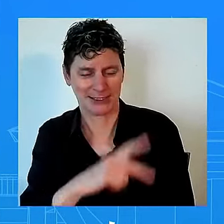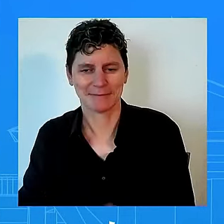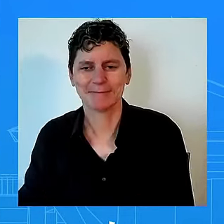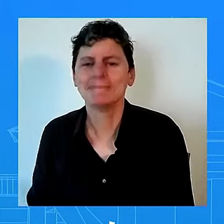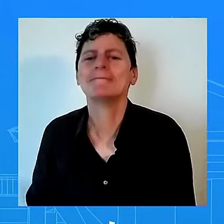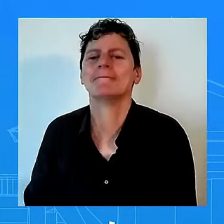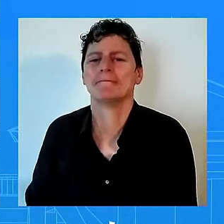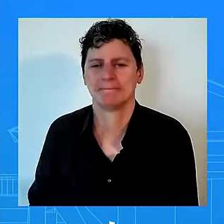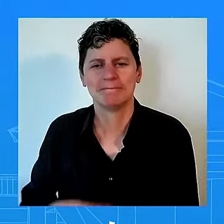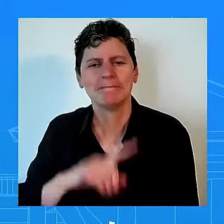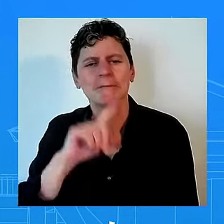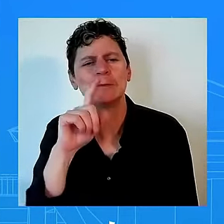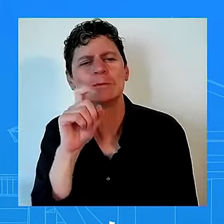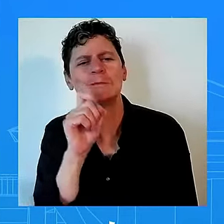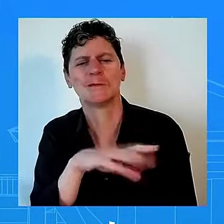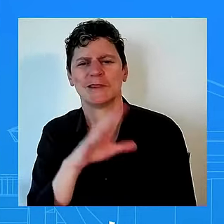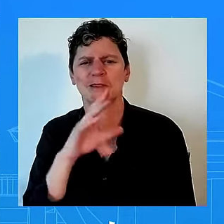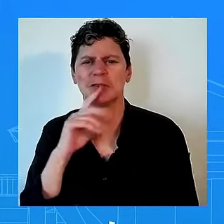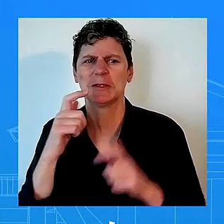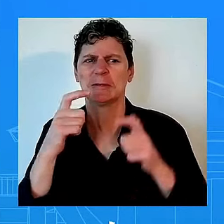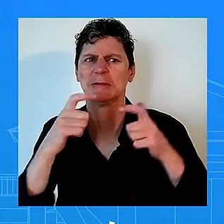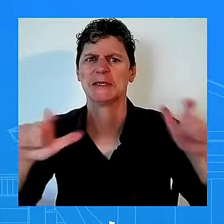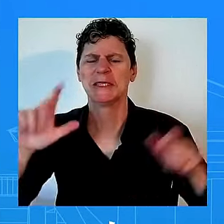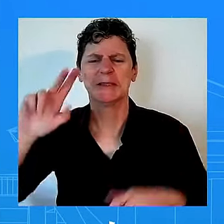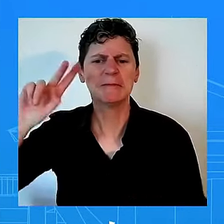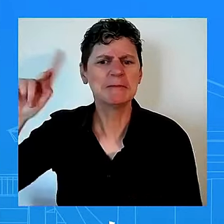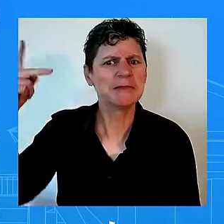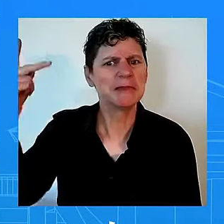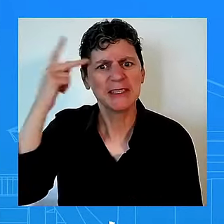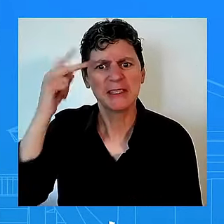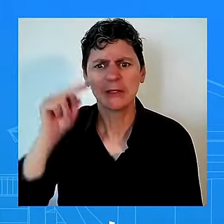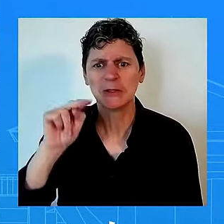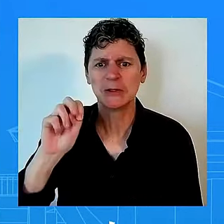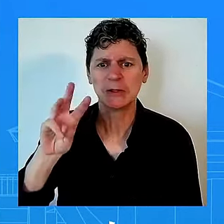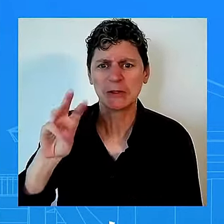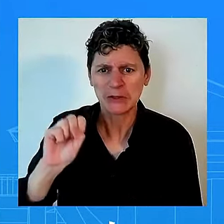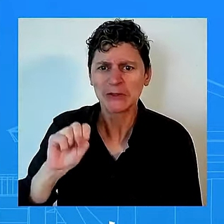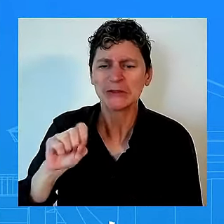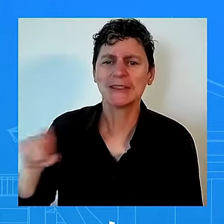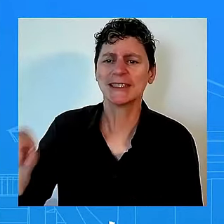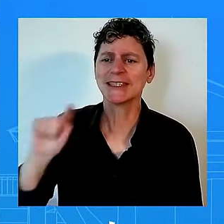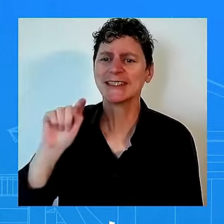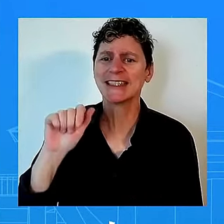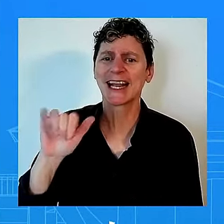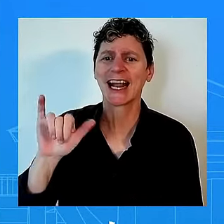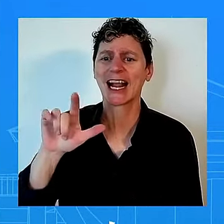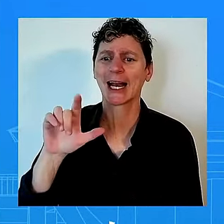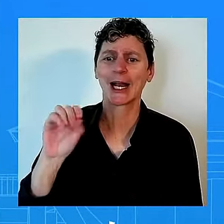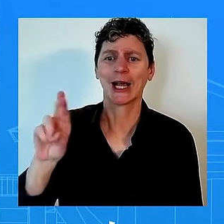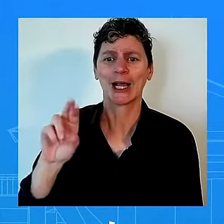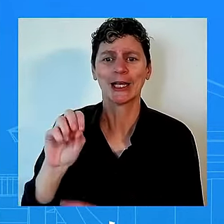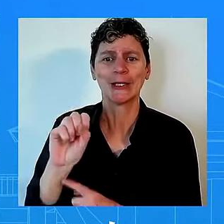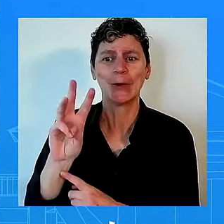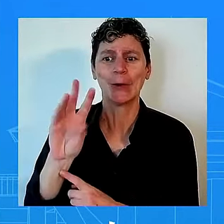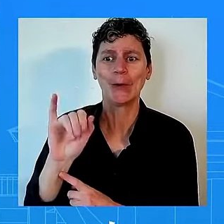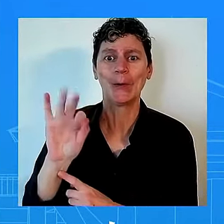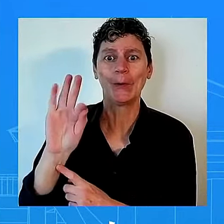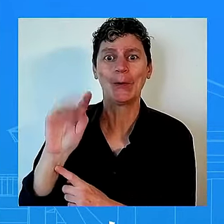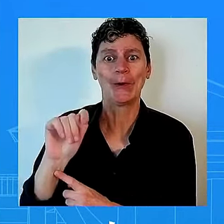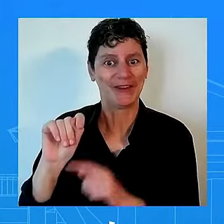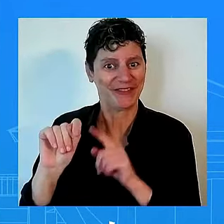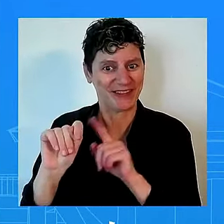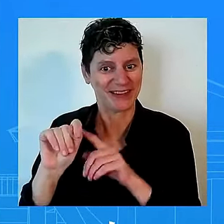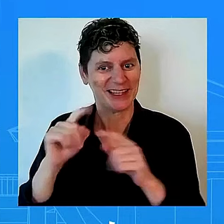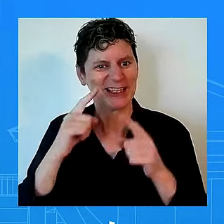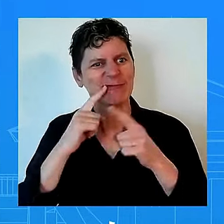i'm not going to answer that but uh the voting registration site that she drove people to from her post in that first 24 hours